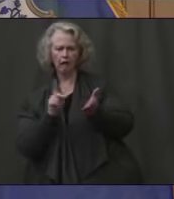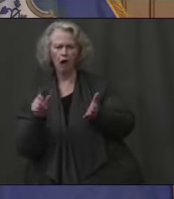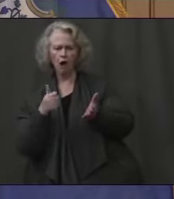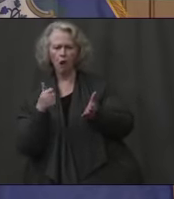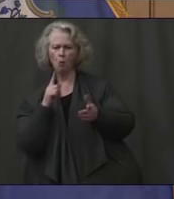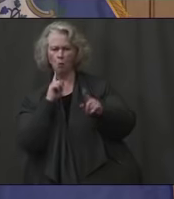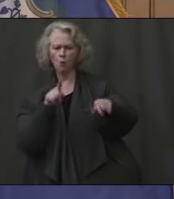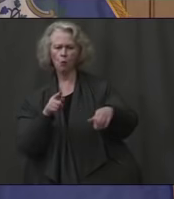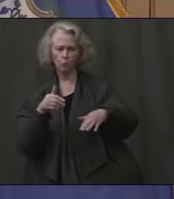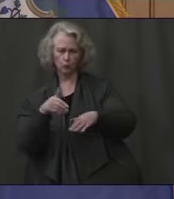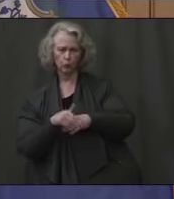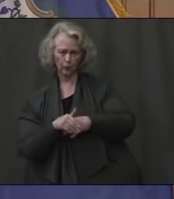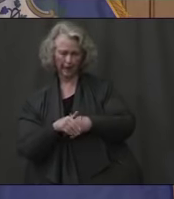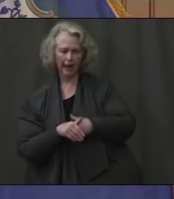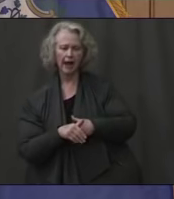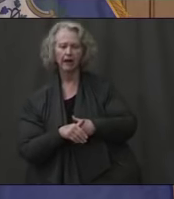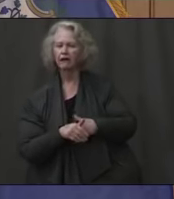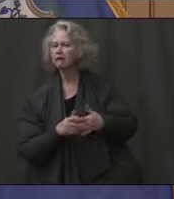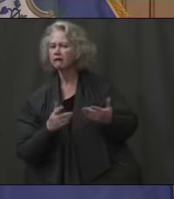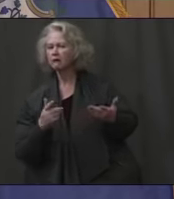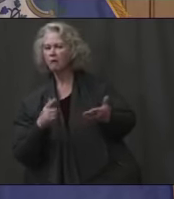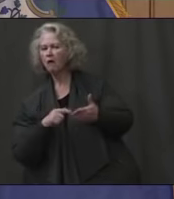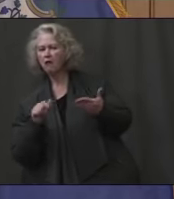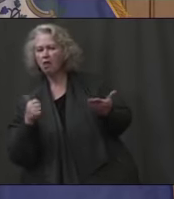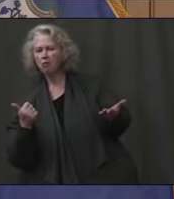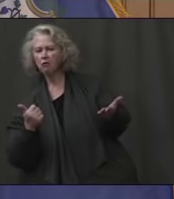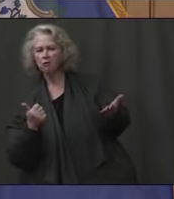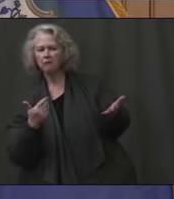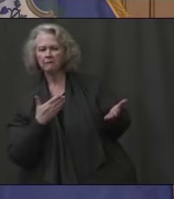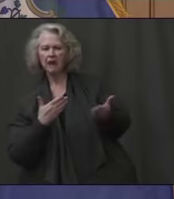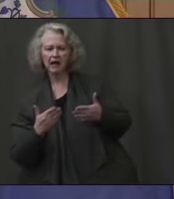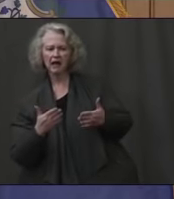Is there anything else that's going to be in it that we haven't chatted about?